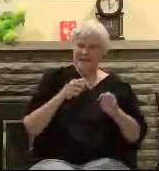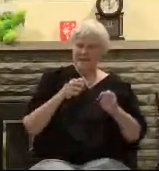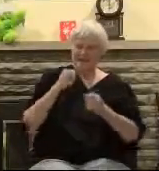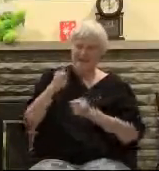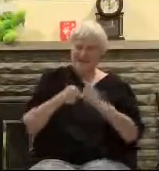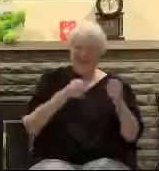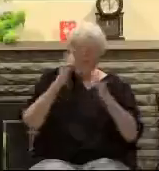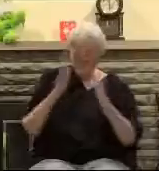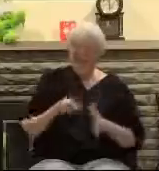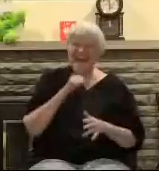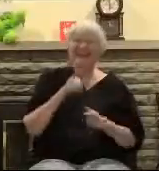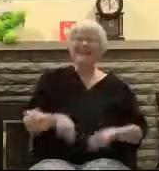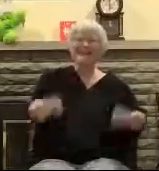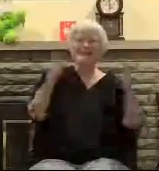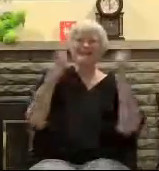I'll be back.